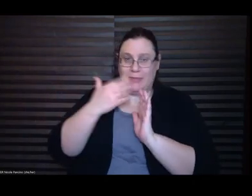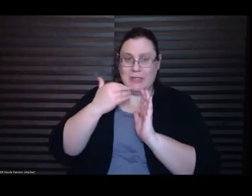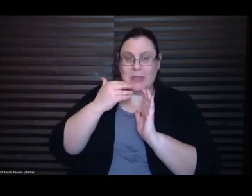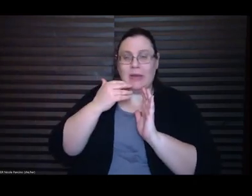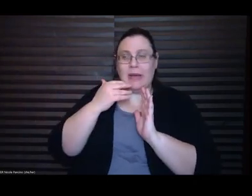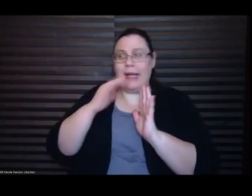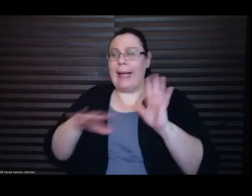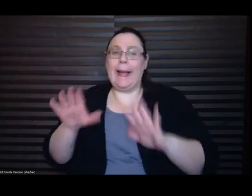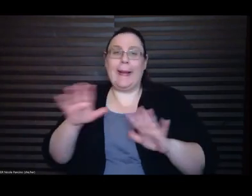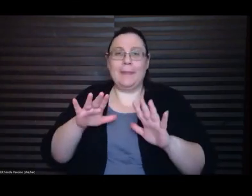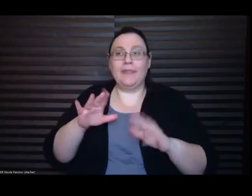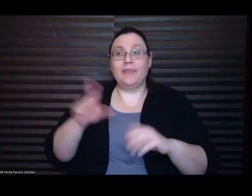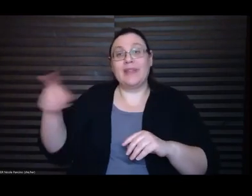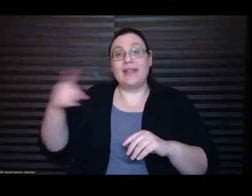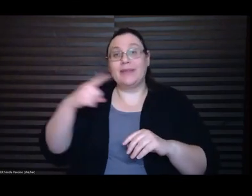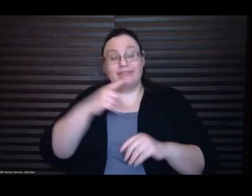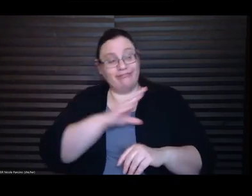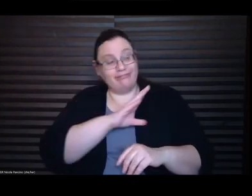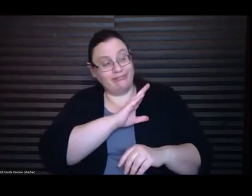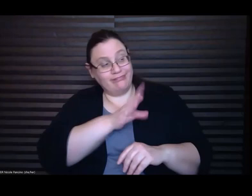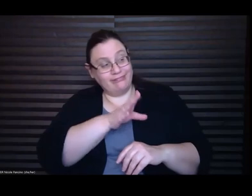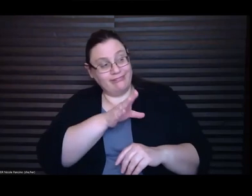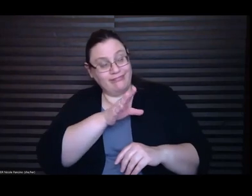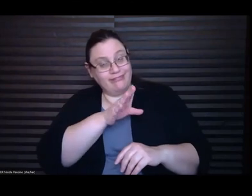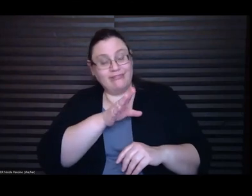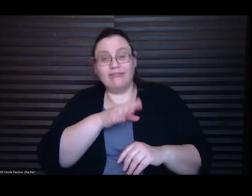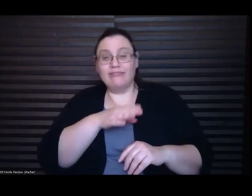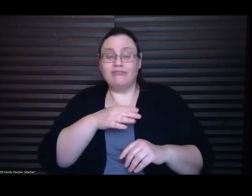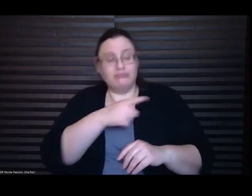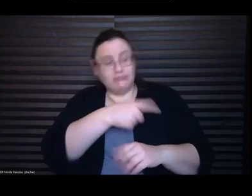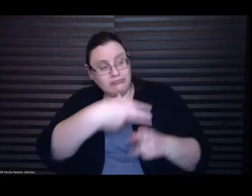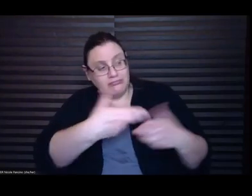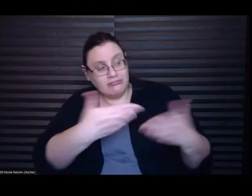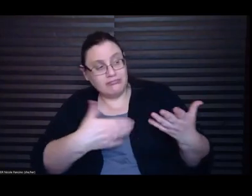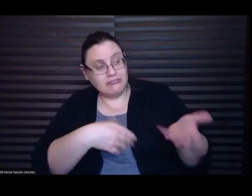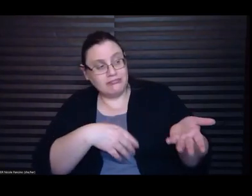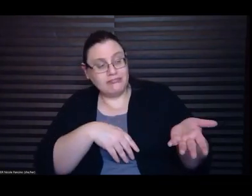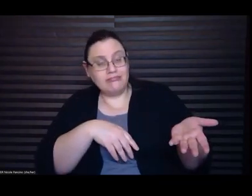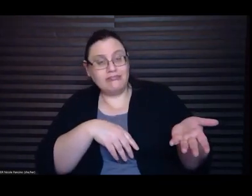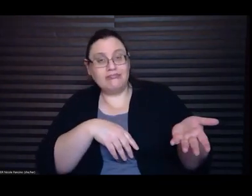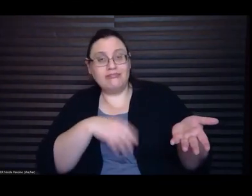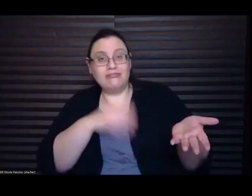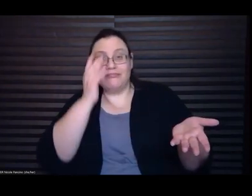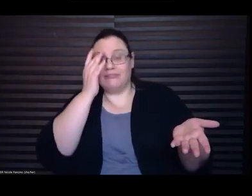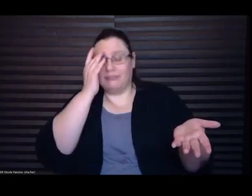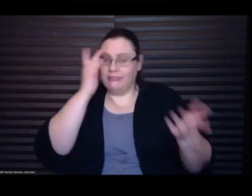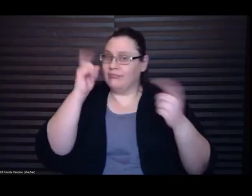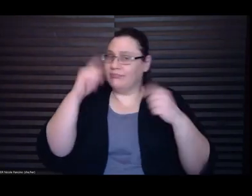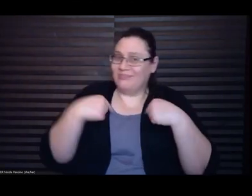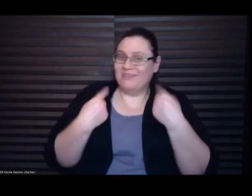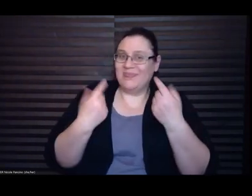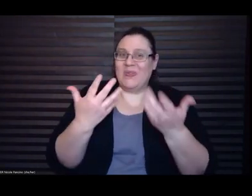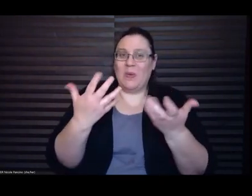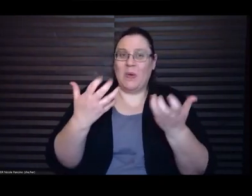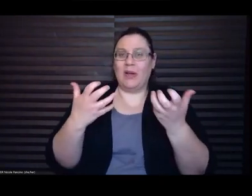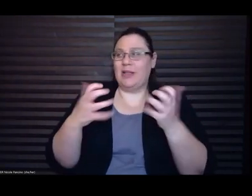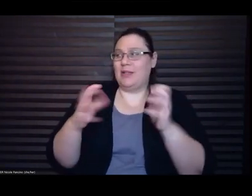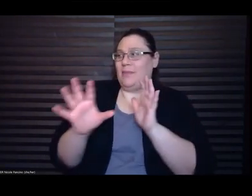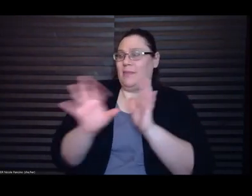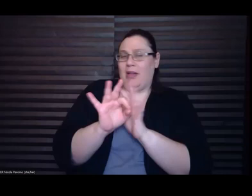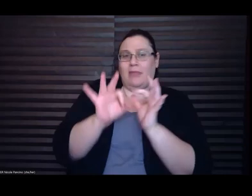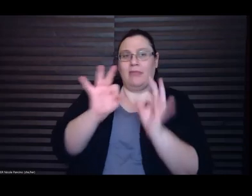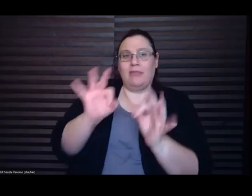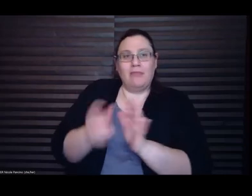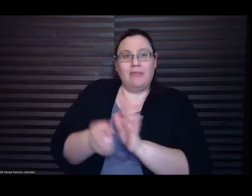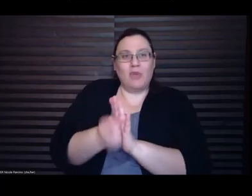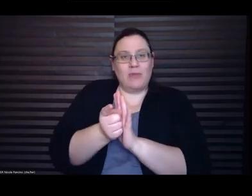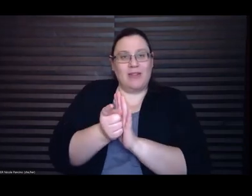my name. I have always wanted to choose my moment, and this is the moment I choose. On